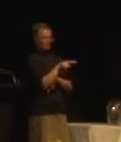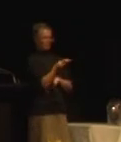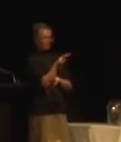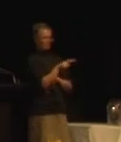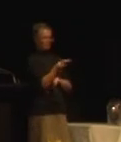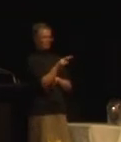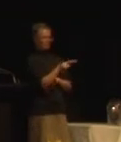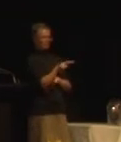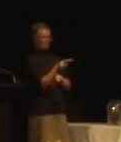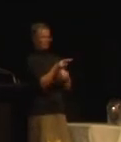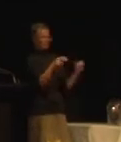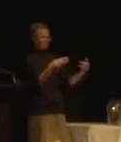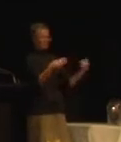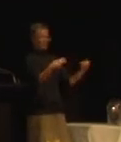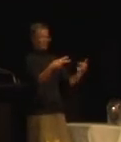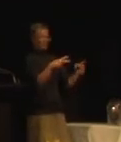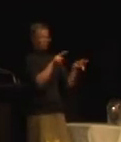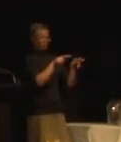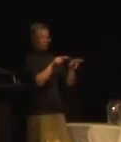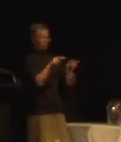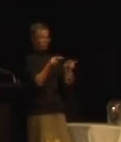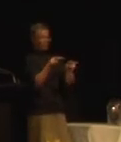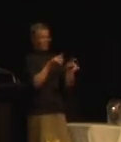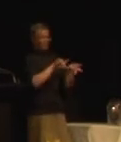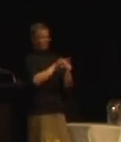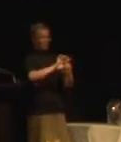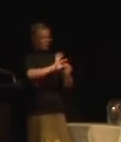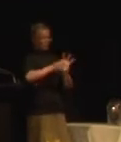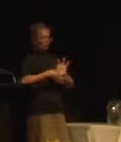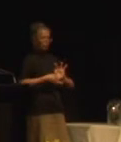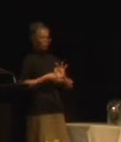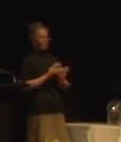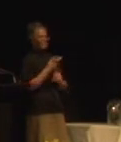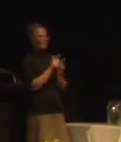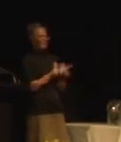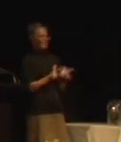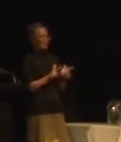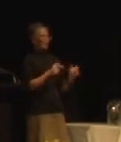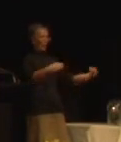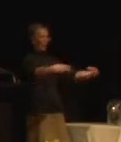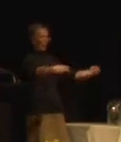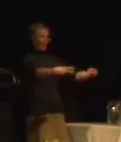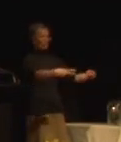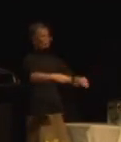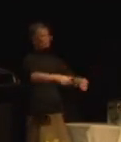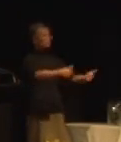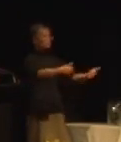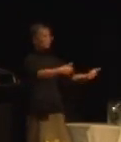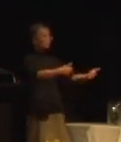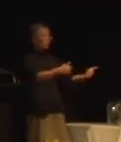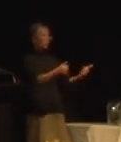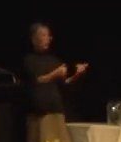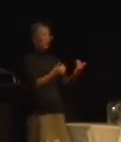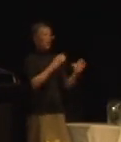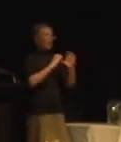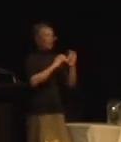as a second language. While captions and transcripts are great for many reasons, providing